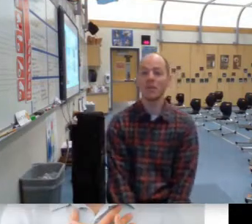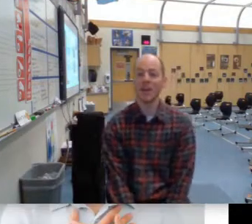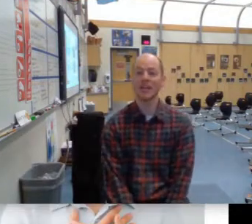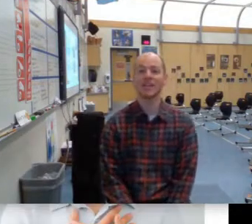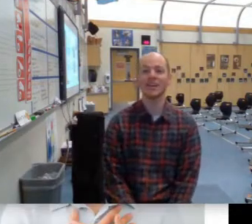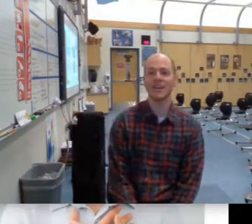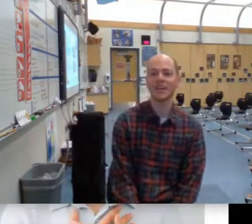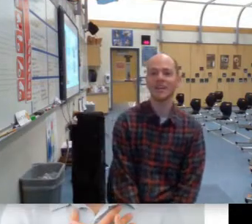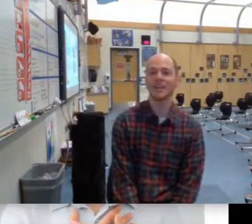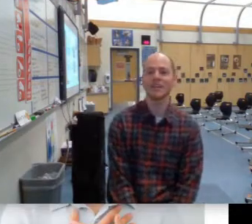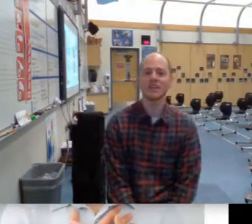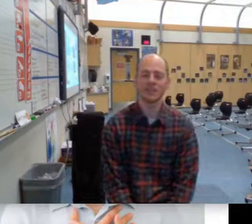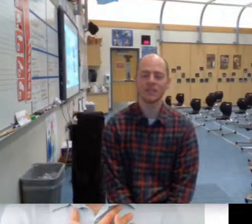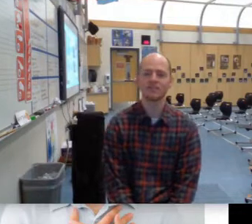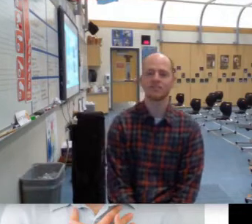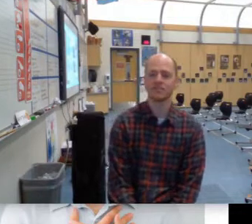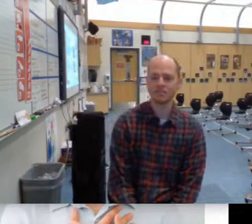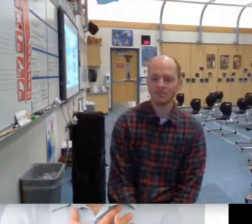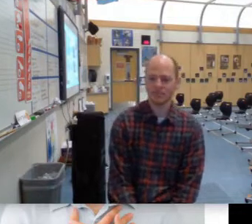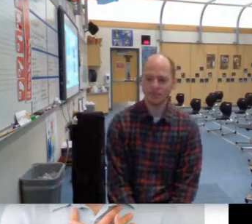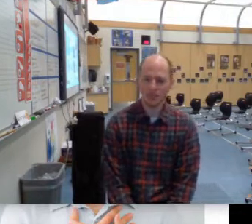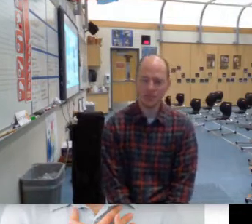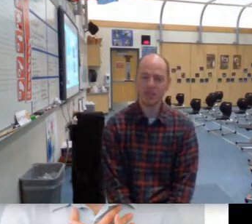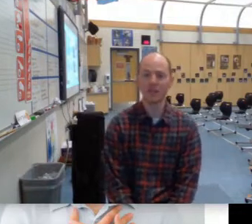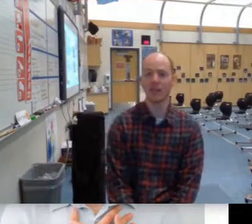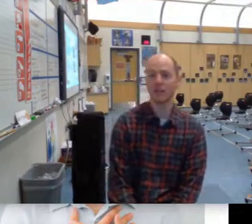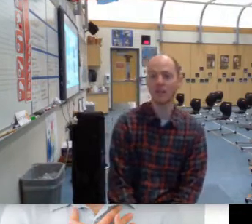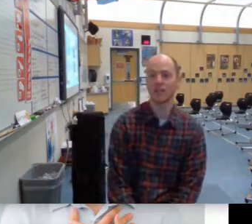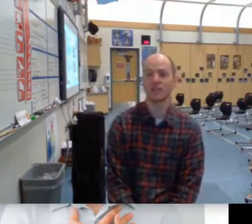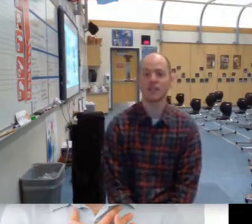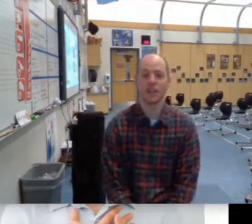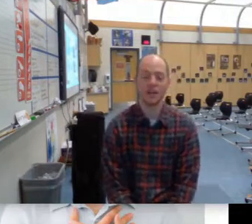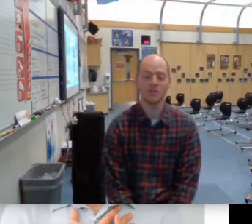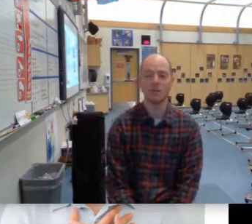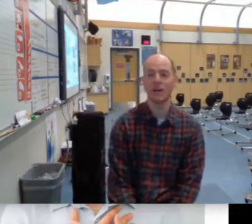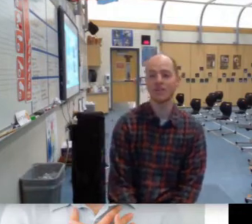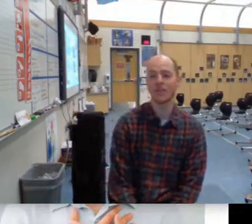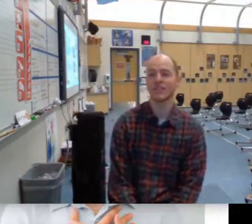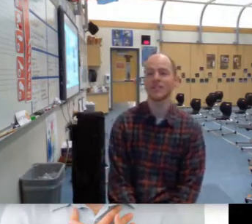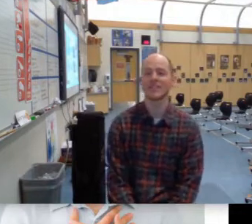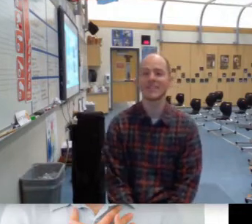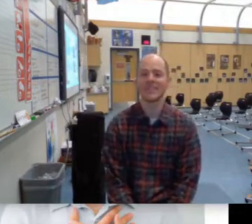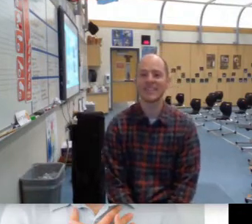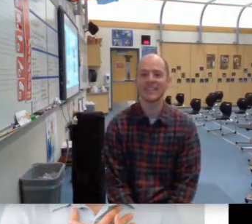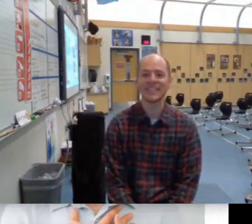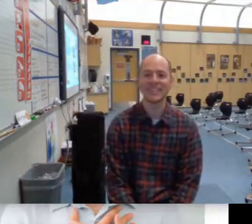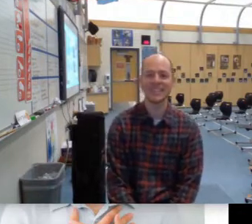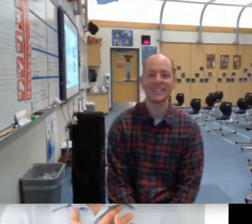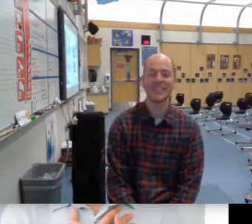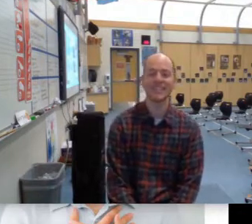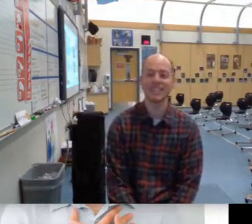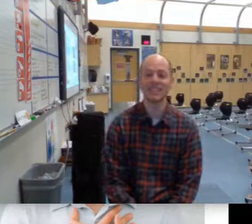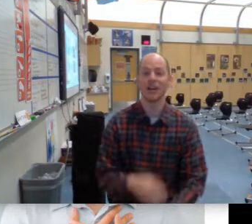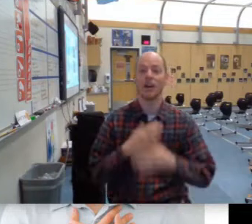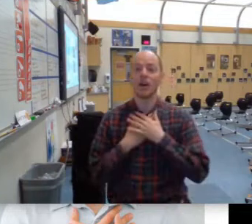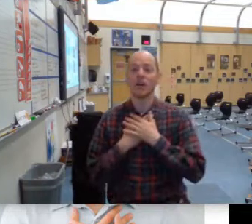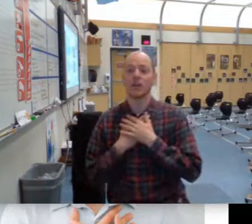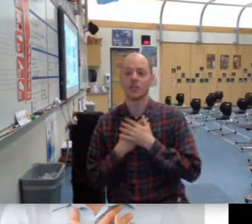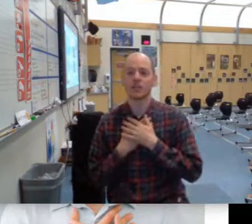what we're made of when we are called to help our friends in need.